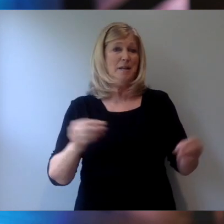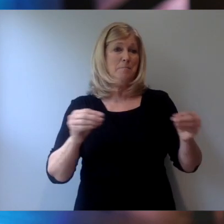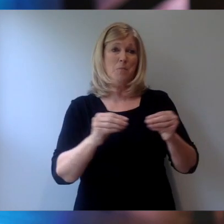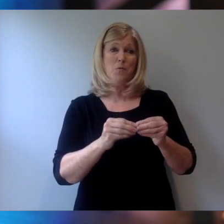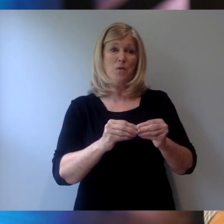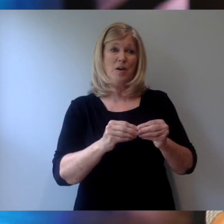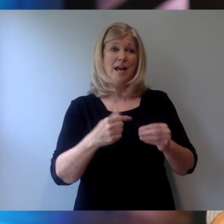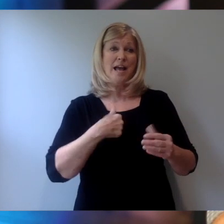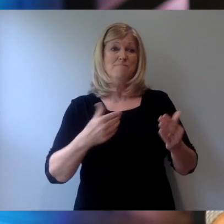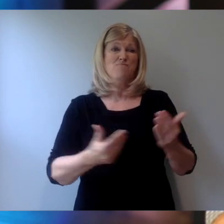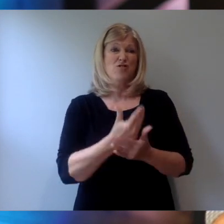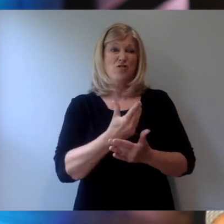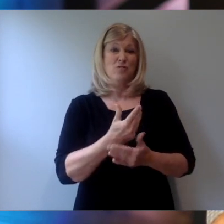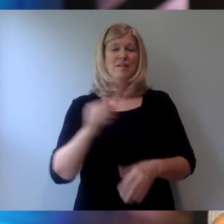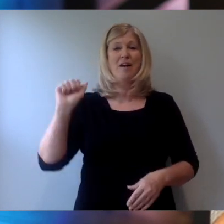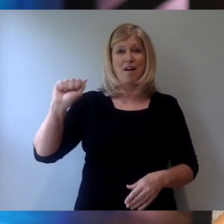Augustine understood this truth